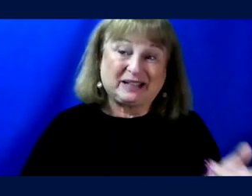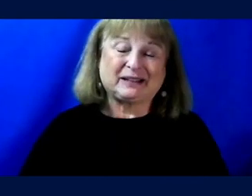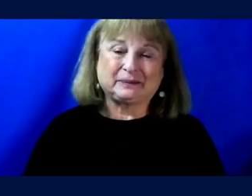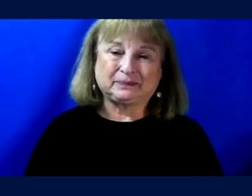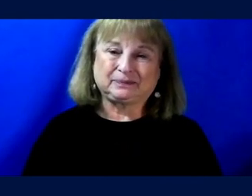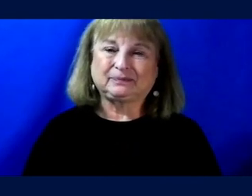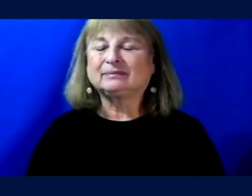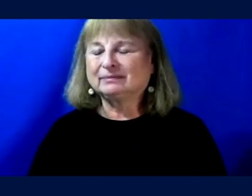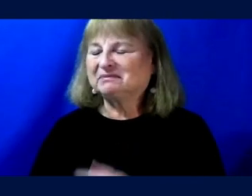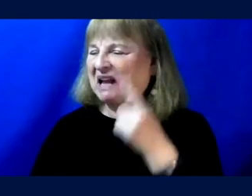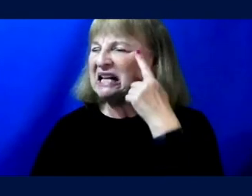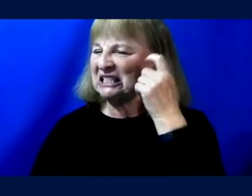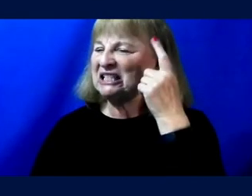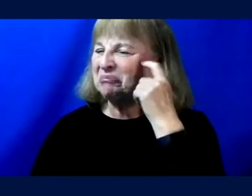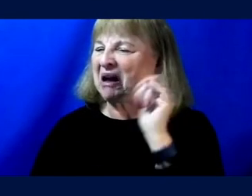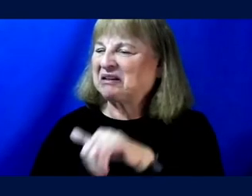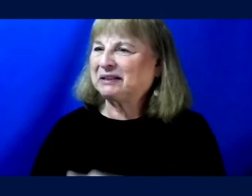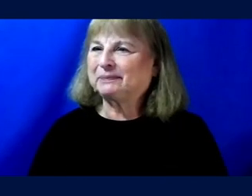So I suspect.